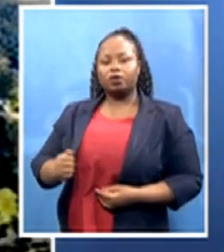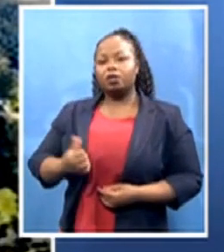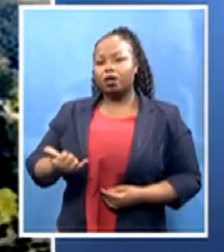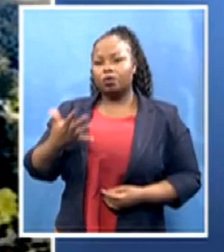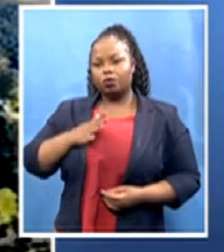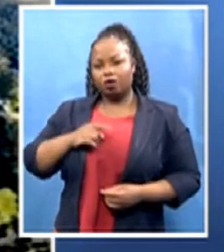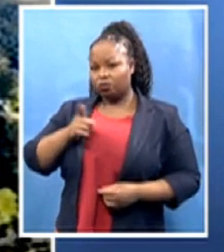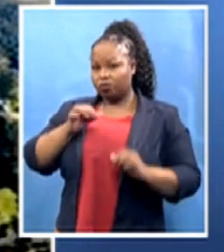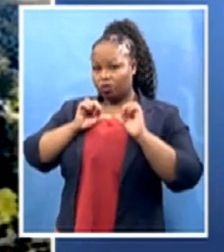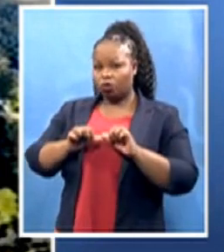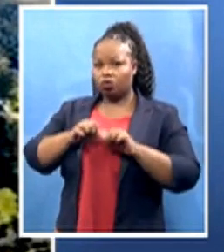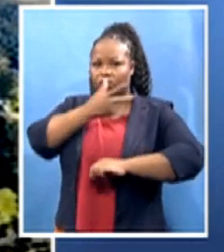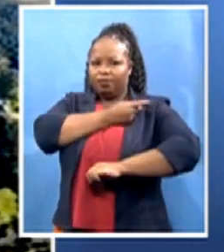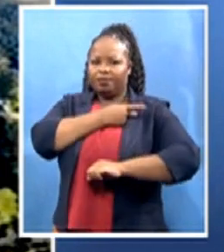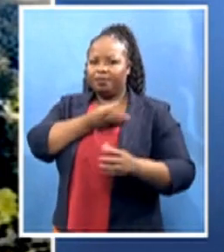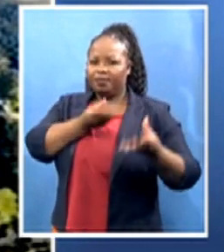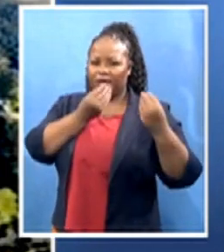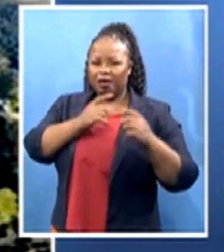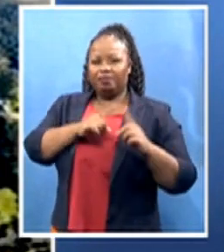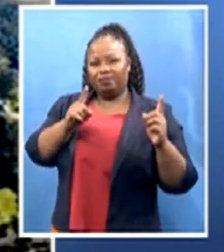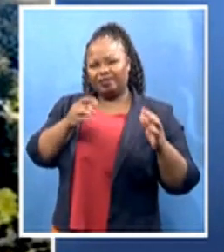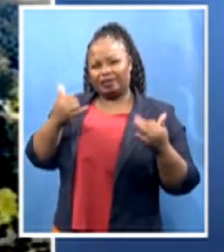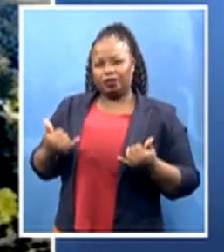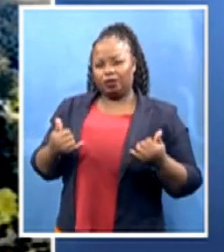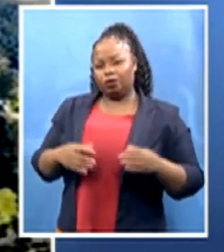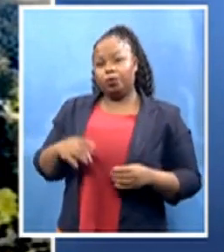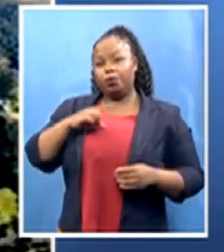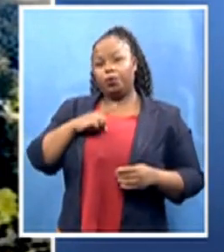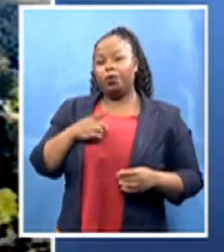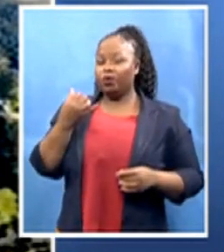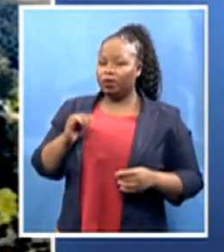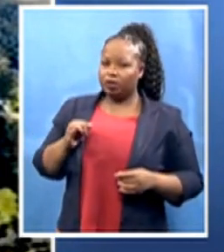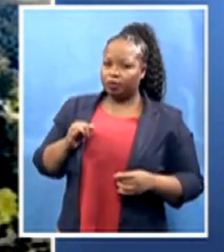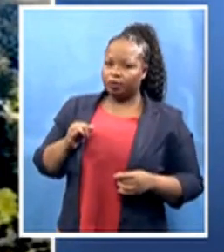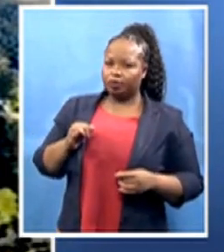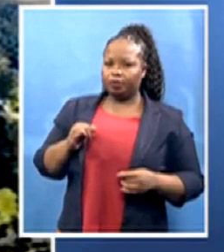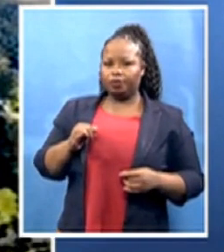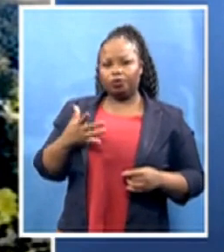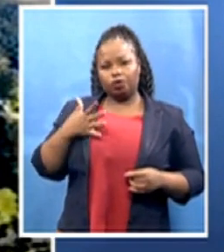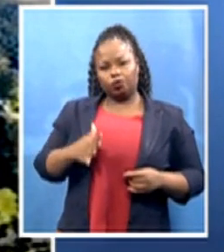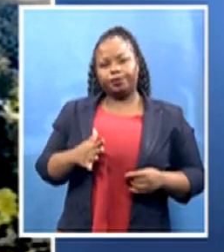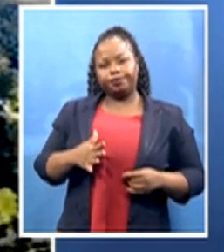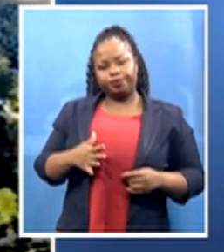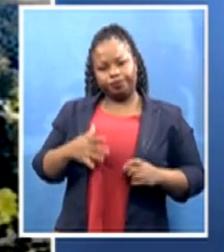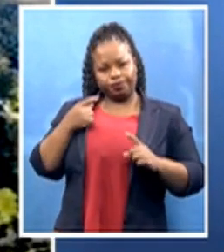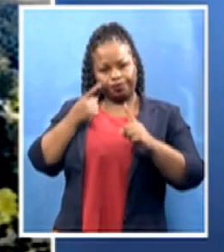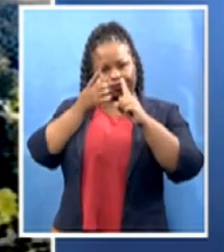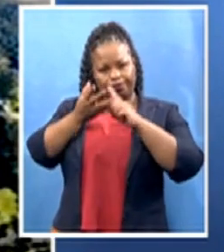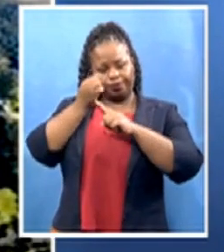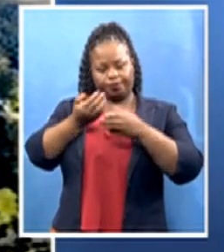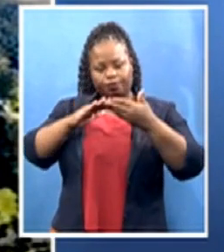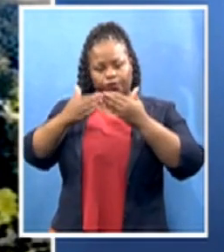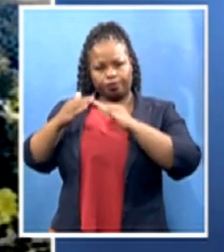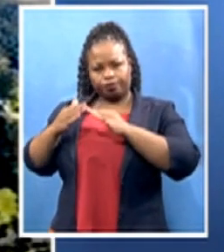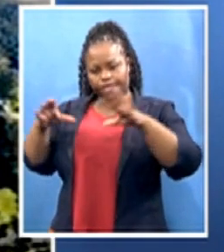small, while we are reaching towards population immunity, having sufficient people vaccinated for population immunity,